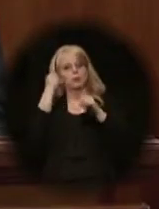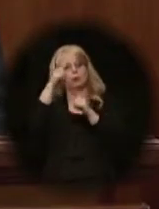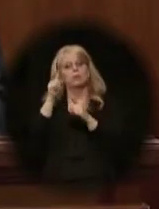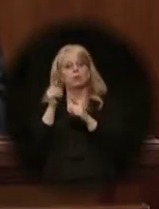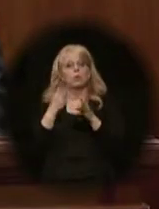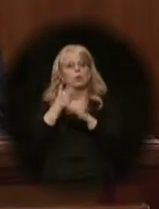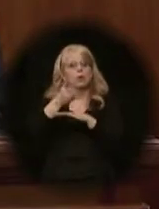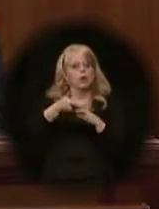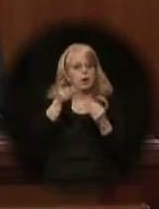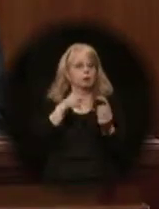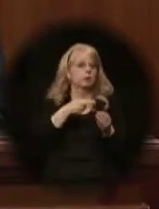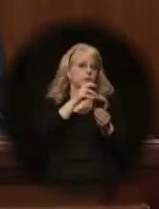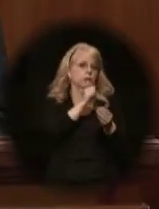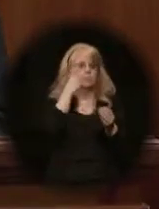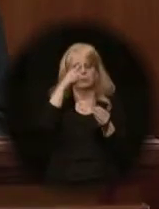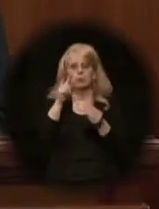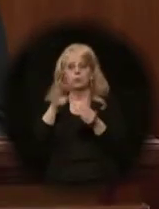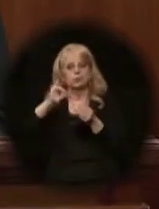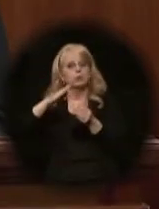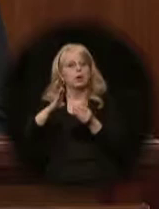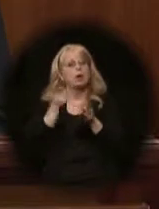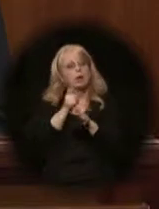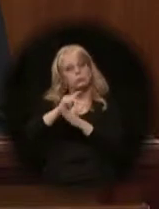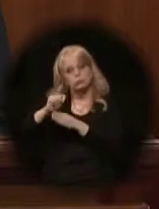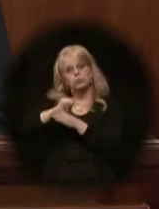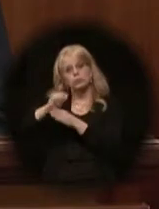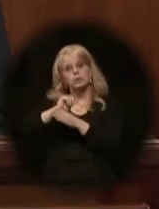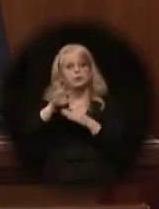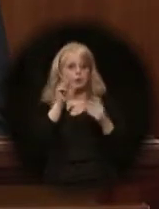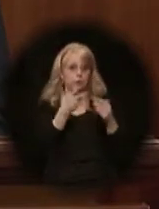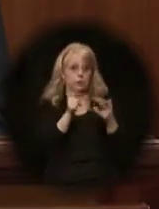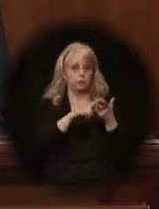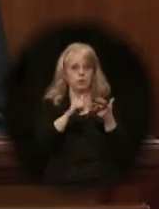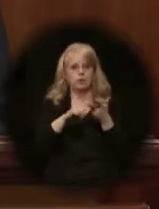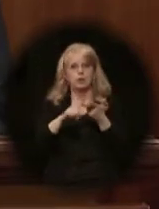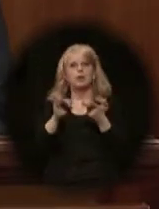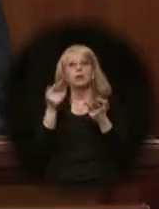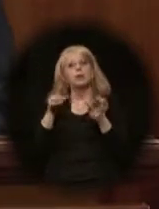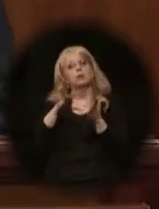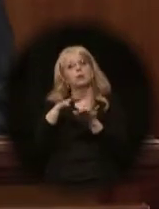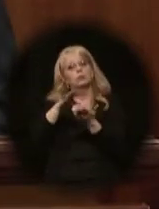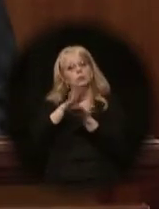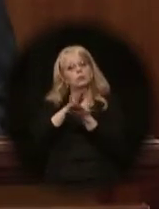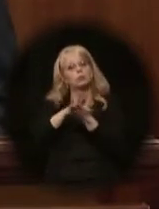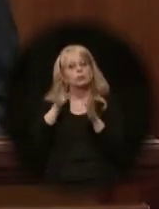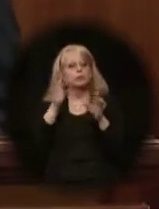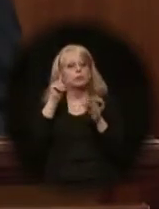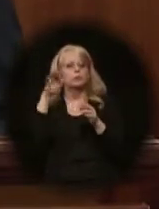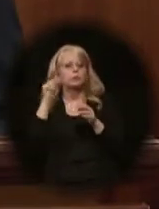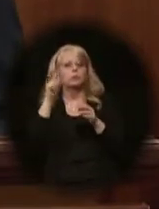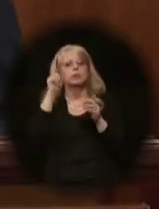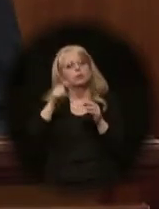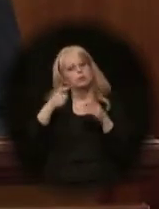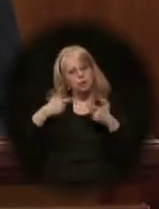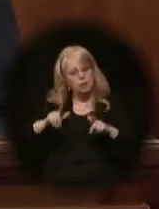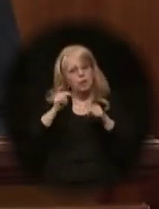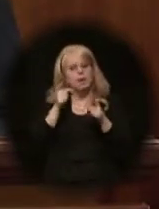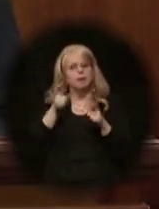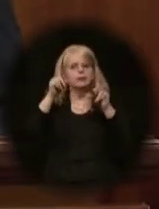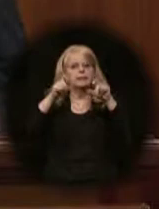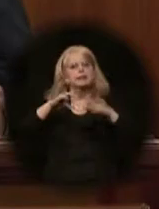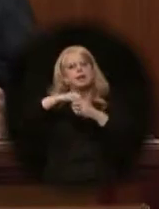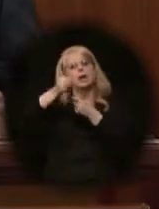education or job training. Third, school districts should allow more high school students to test out of a class for credit.